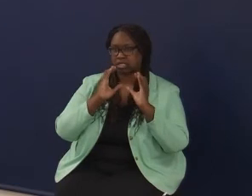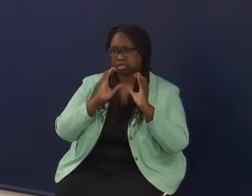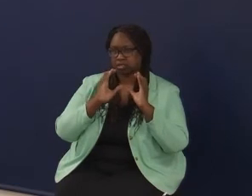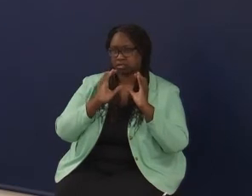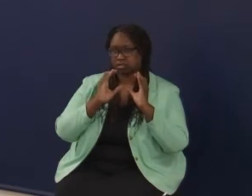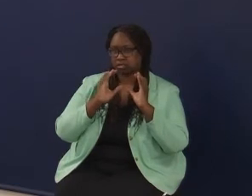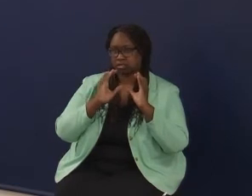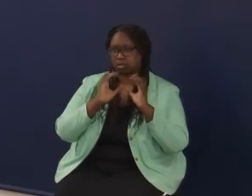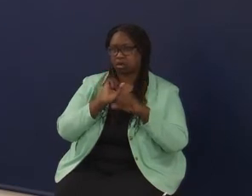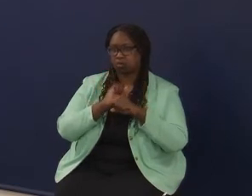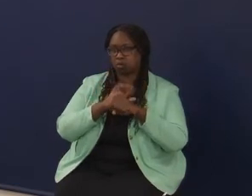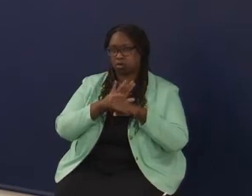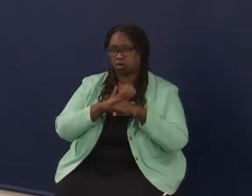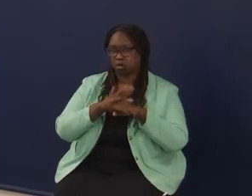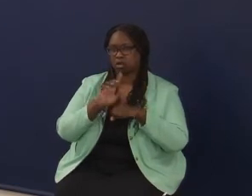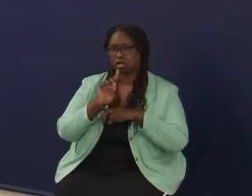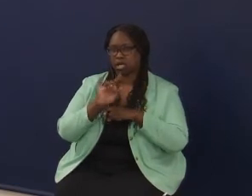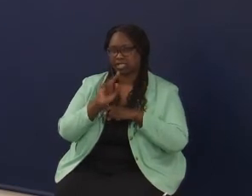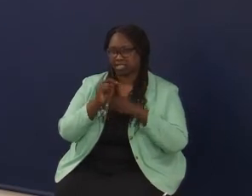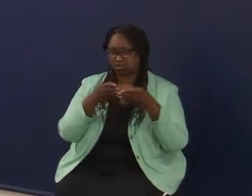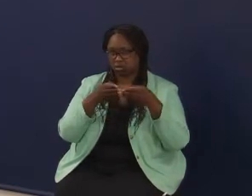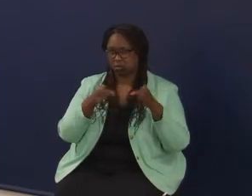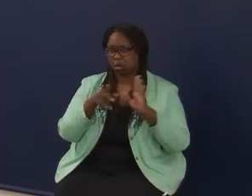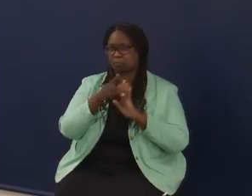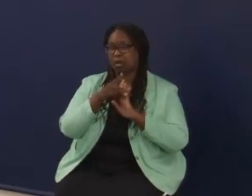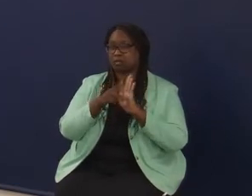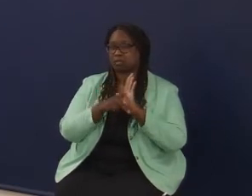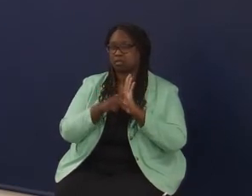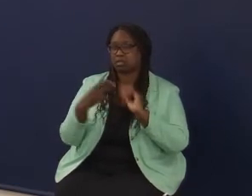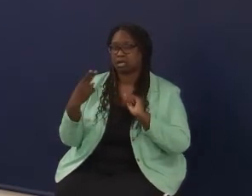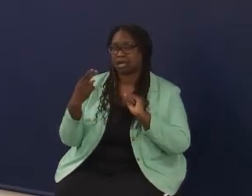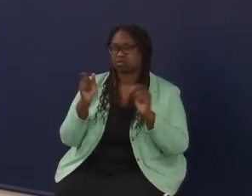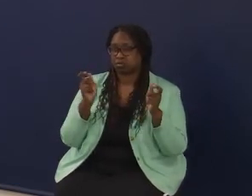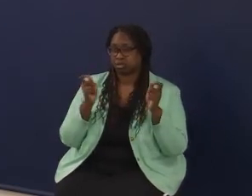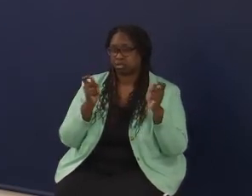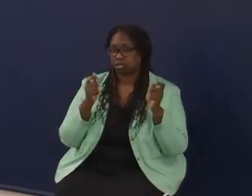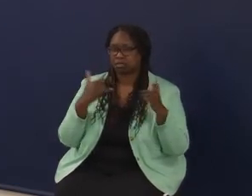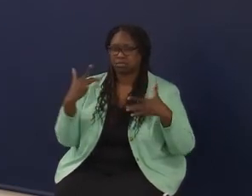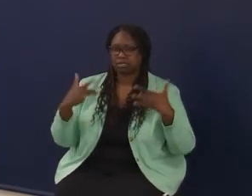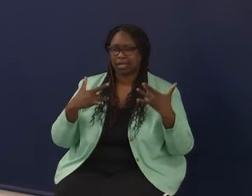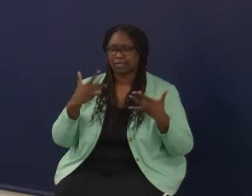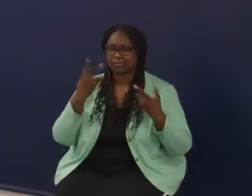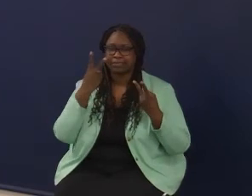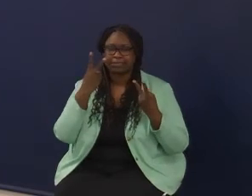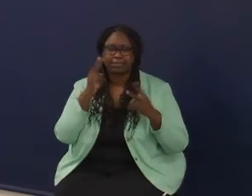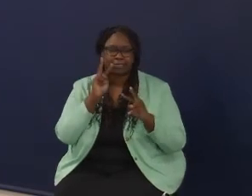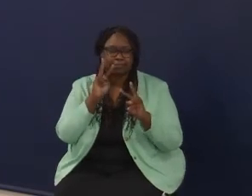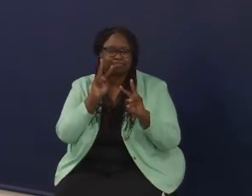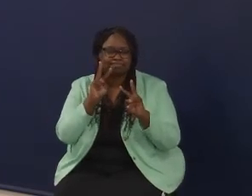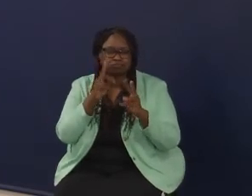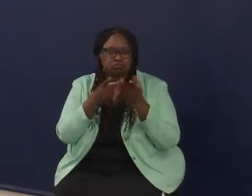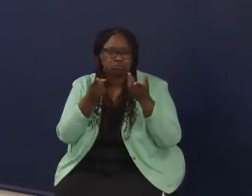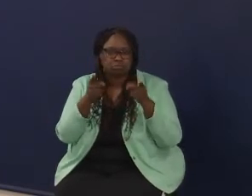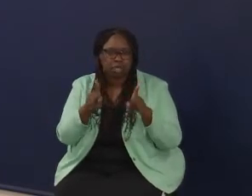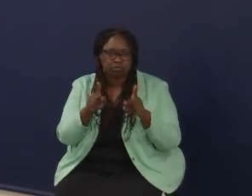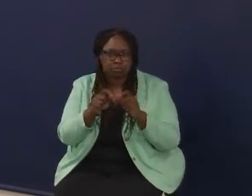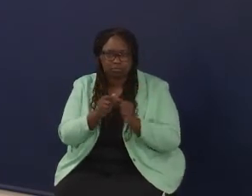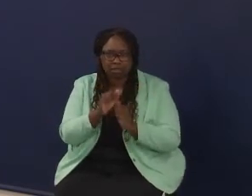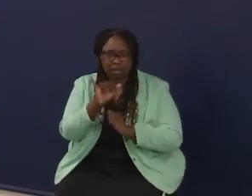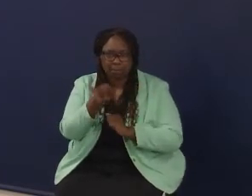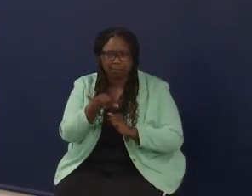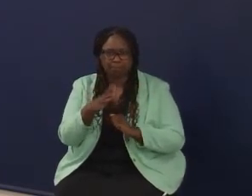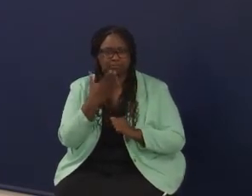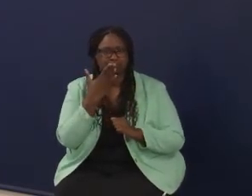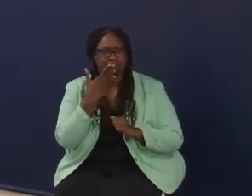working on a district-wide policy with our high school administration. So, I'm really excited to see where we go with that. Yeah, thank you,